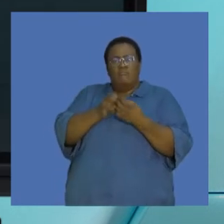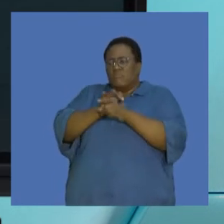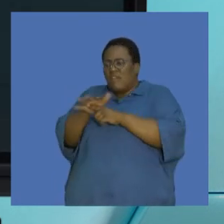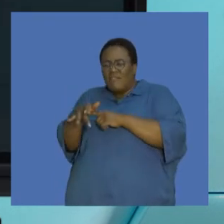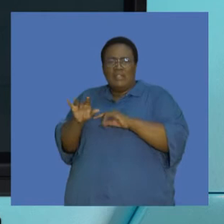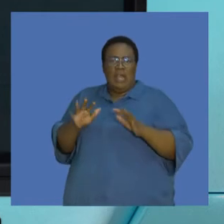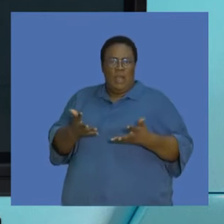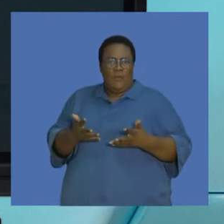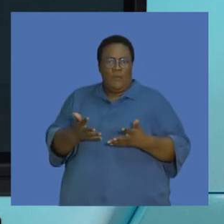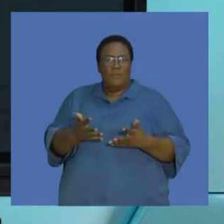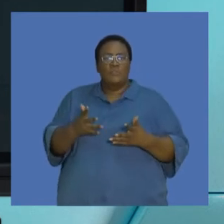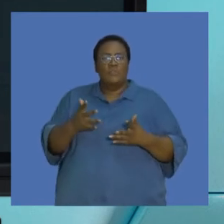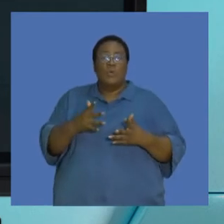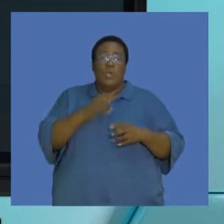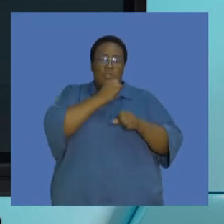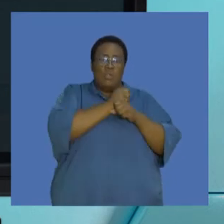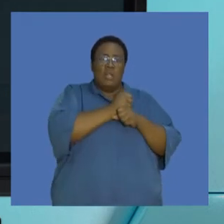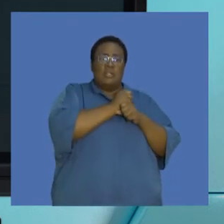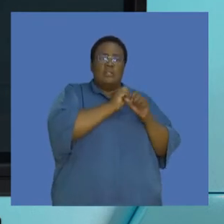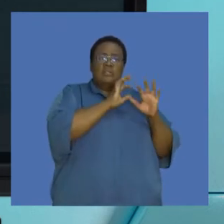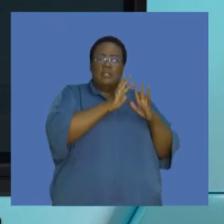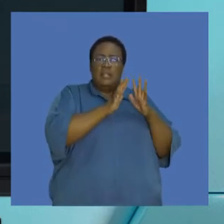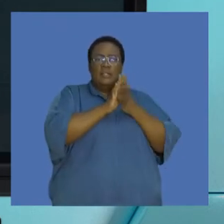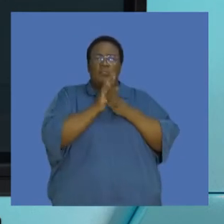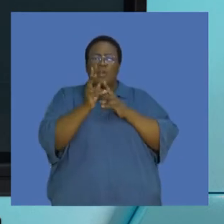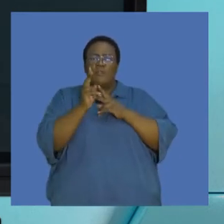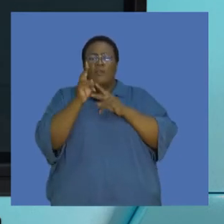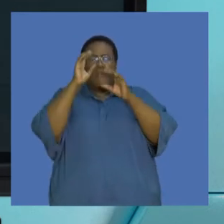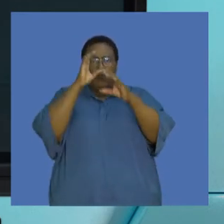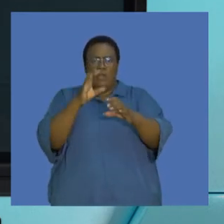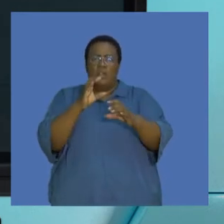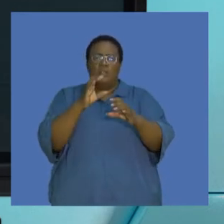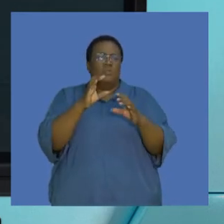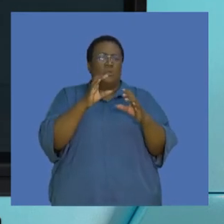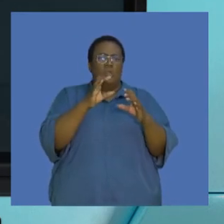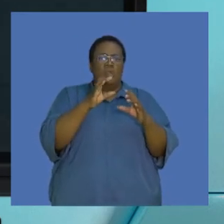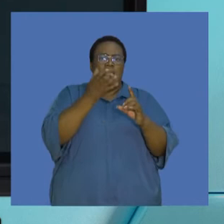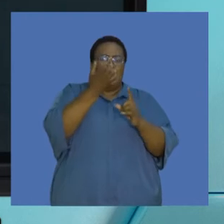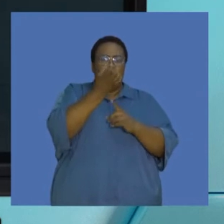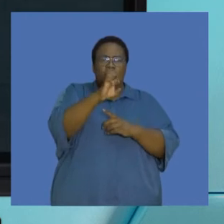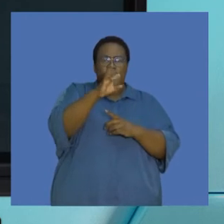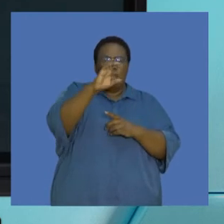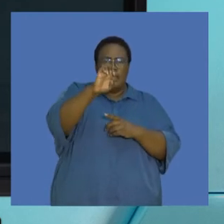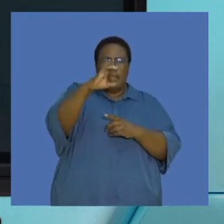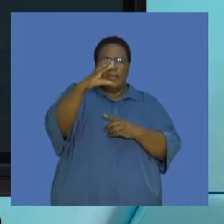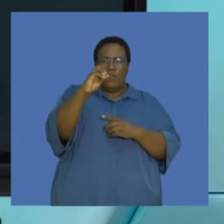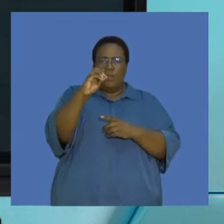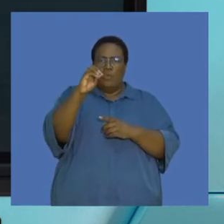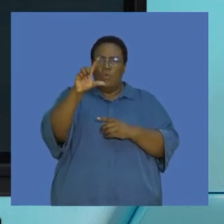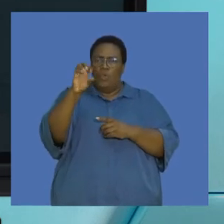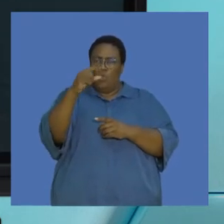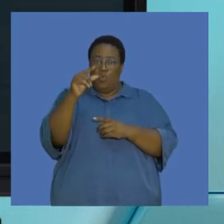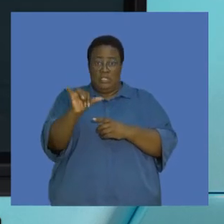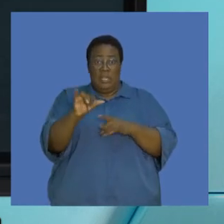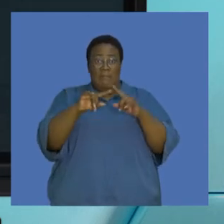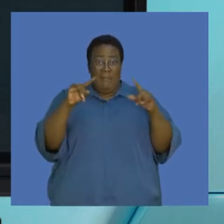we often focus on humans. We look at ecology. We look at human impact on the environment. But I often need to remind learners that this is